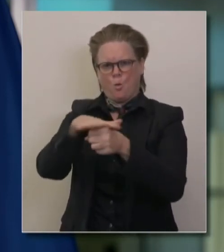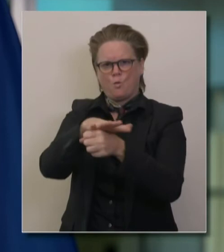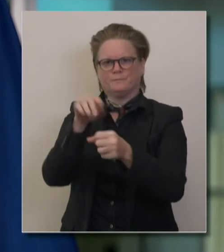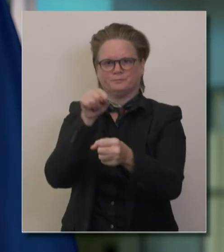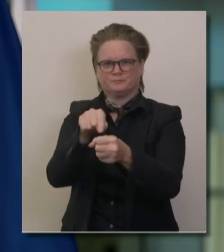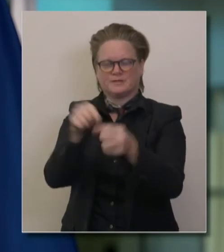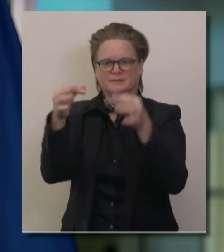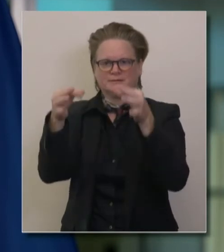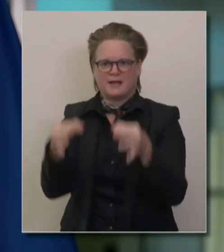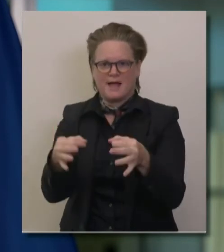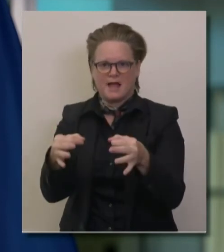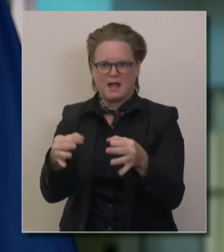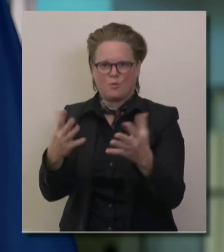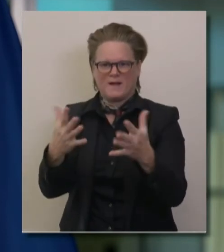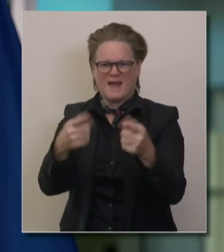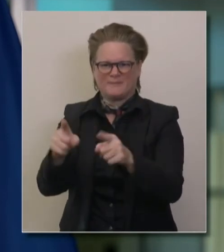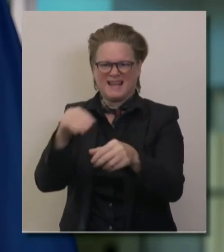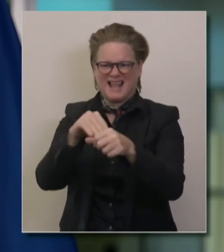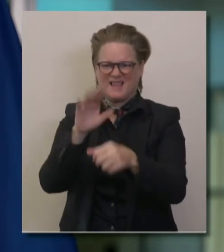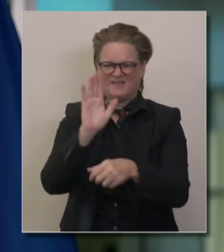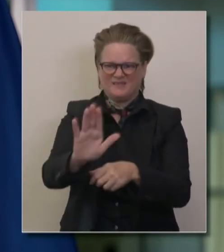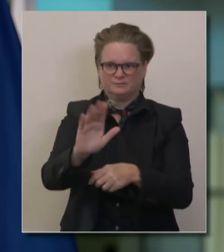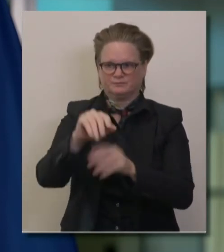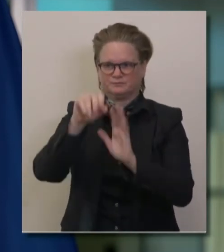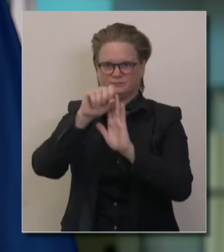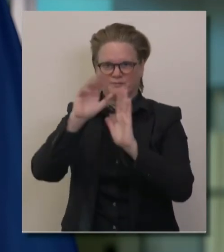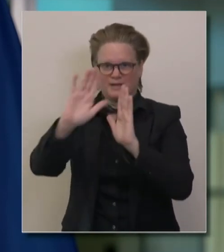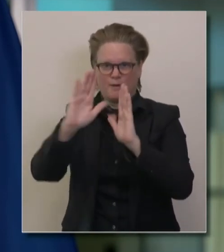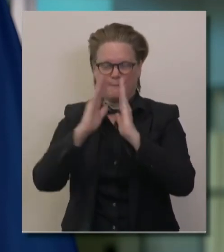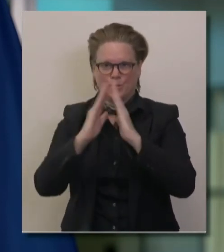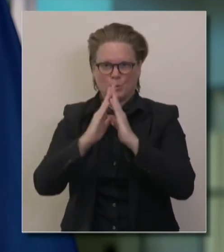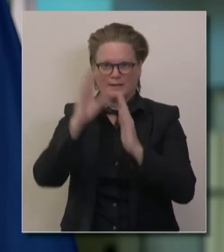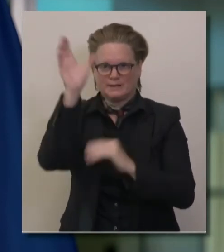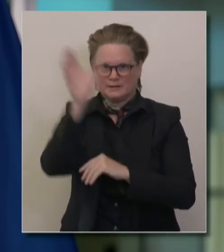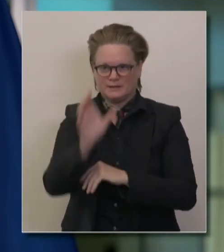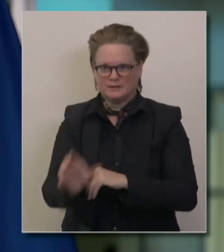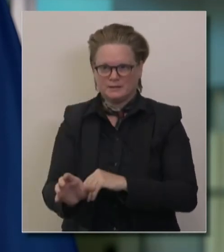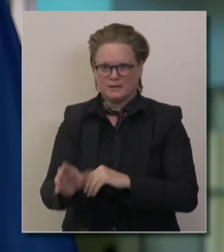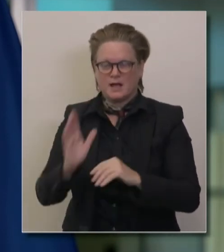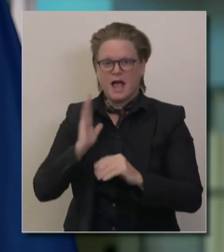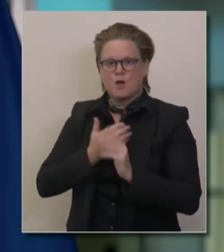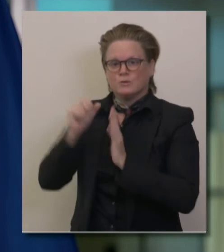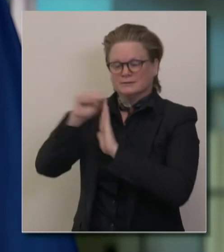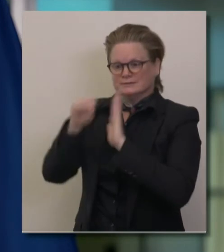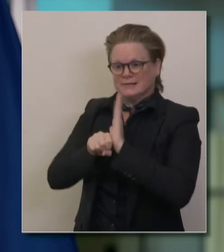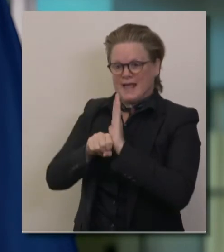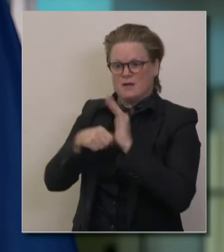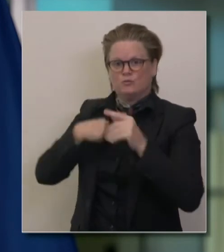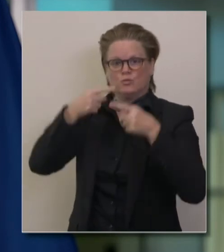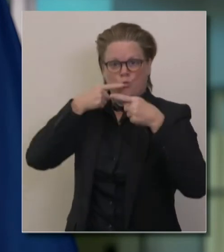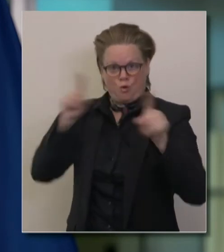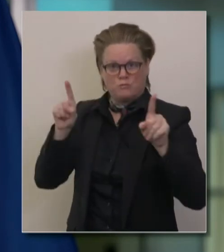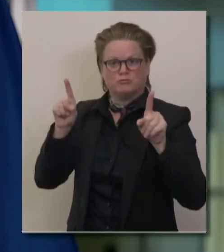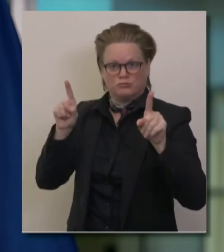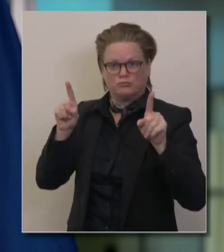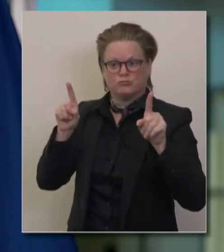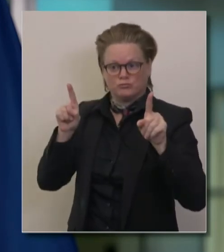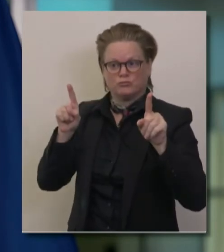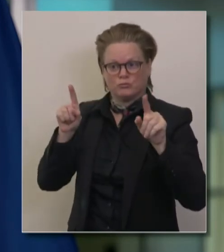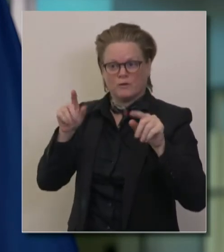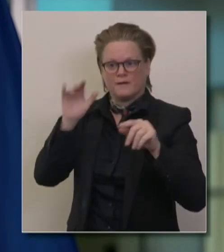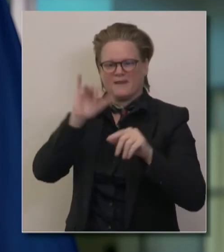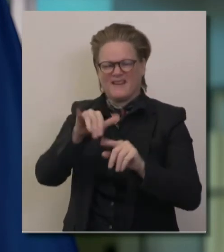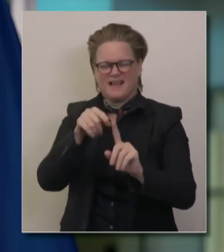where they're now in to these new protocols, the protocols the state put out maintain that it's essential only.